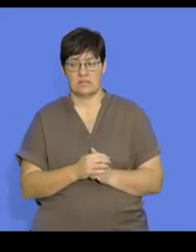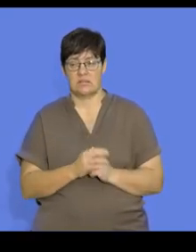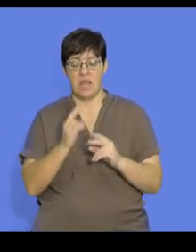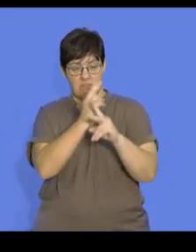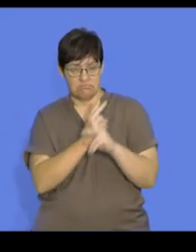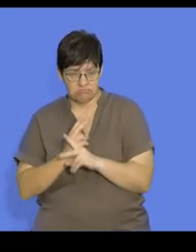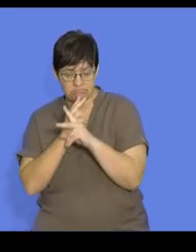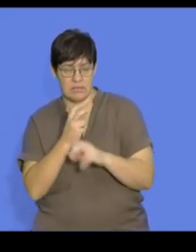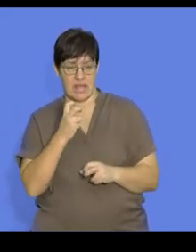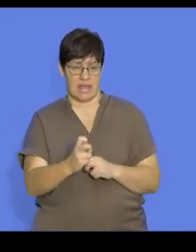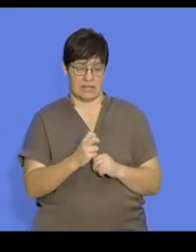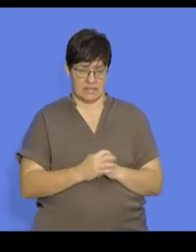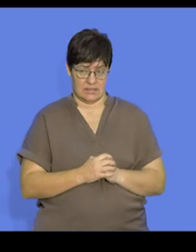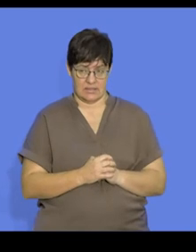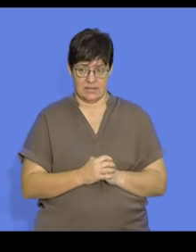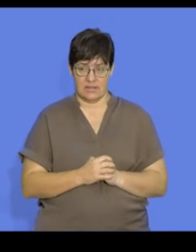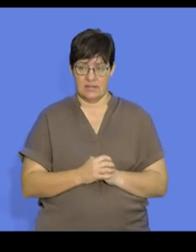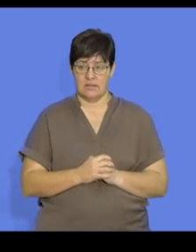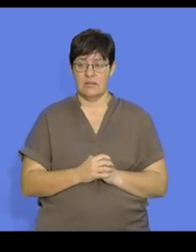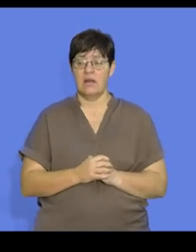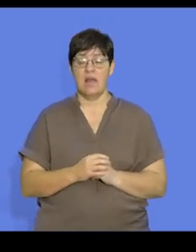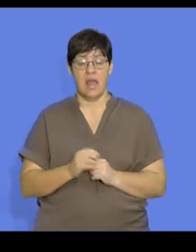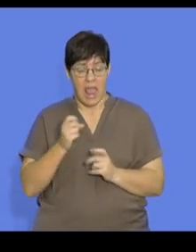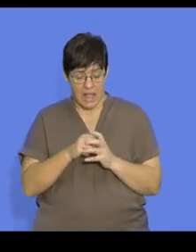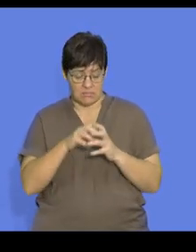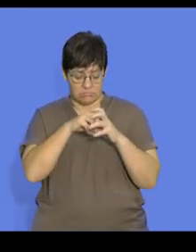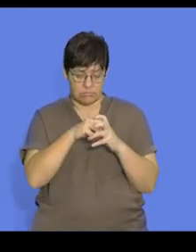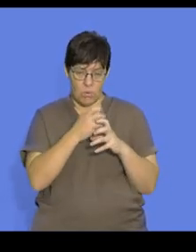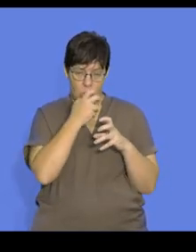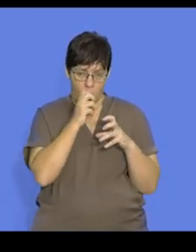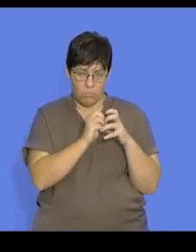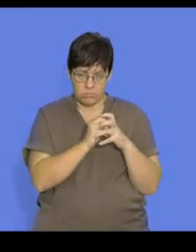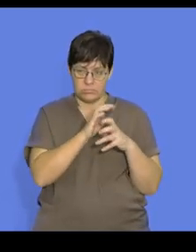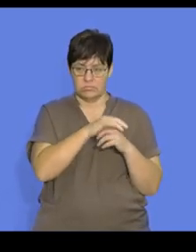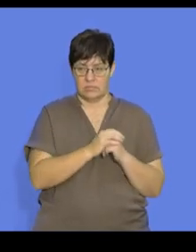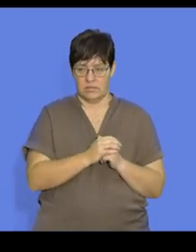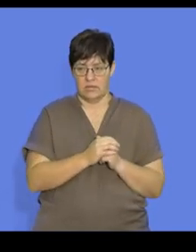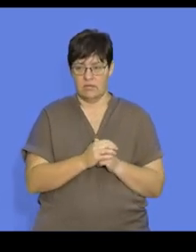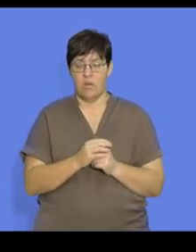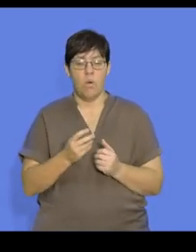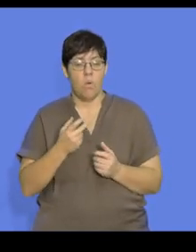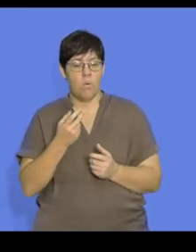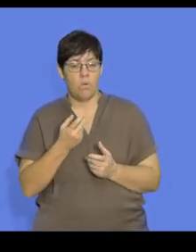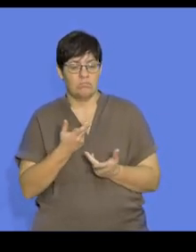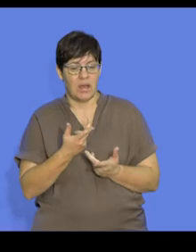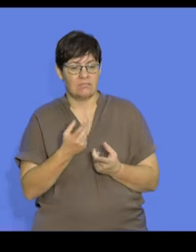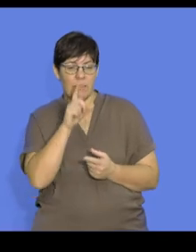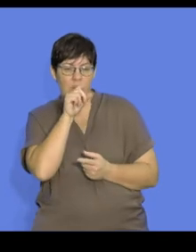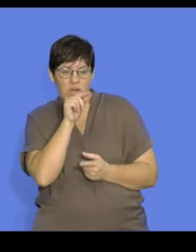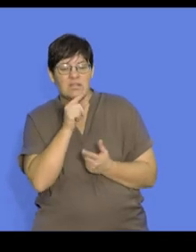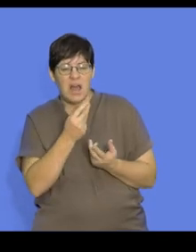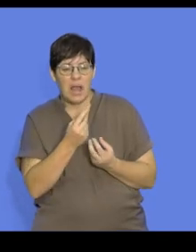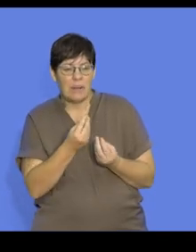Guarding of the eggs, the incubation of the eggs, keeping of the young warm, we see this in birds,